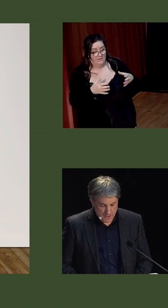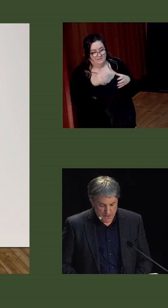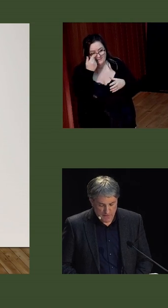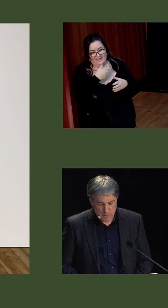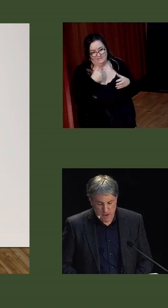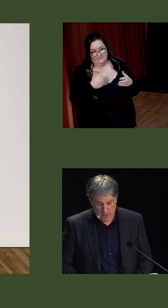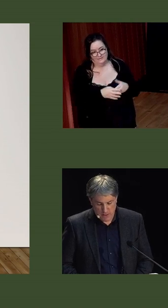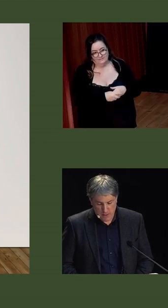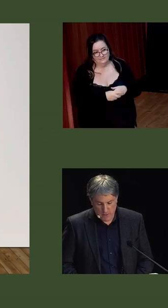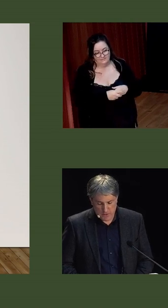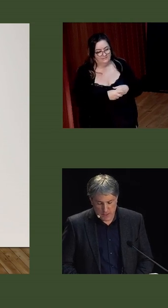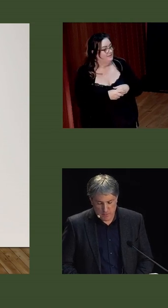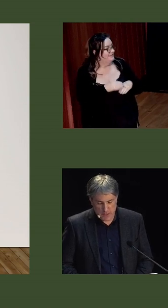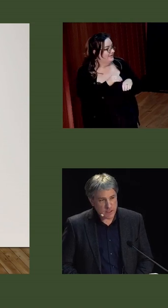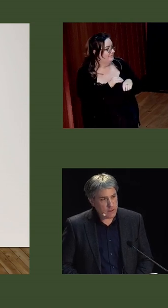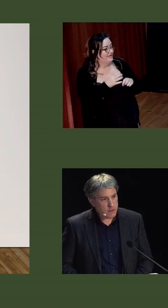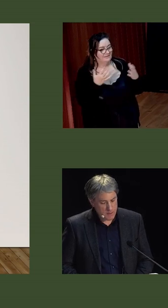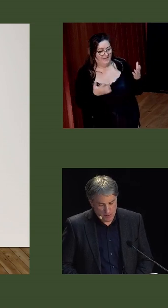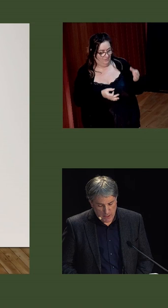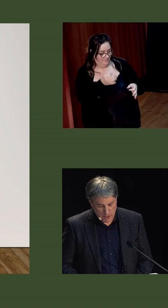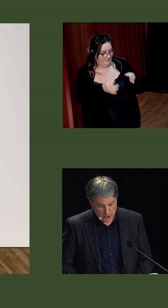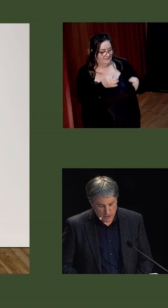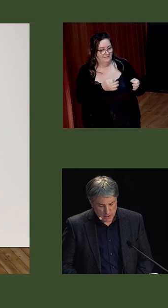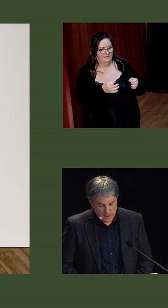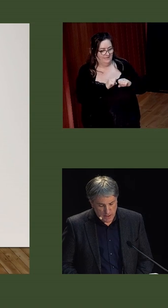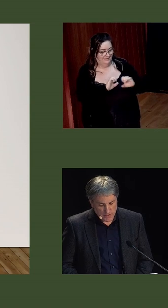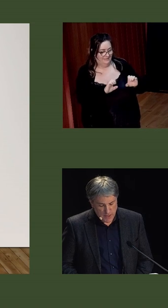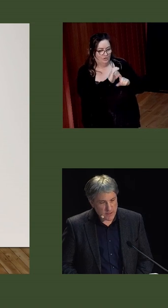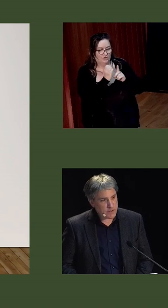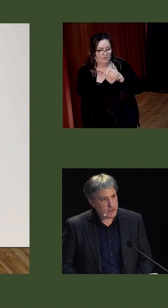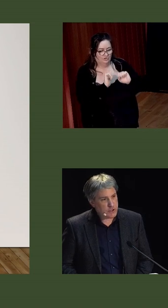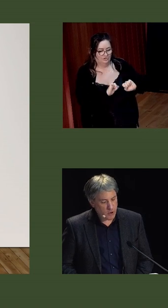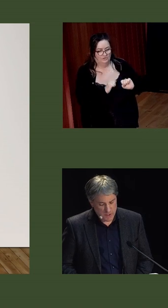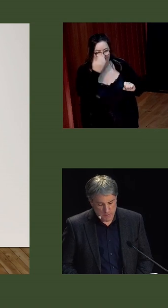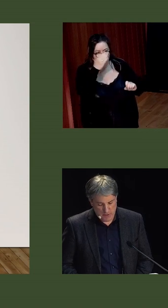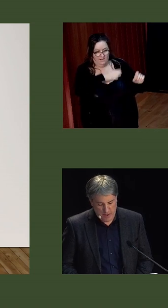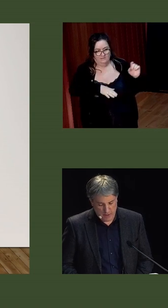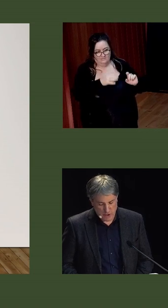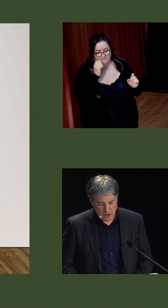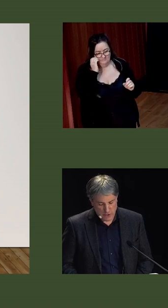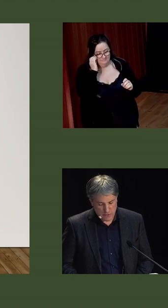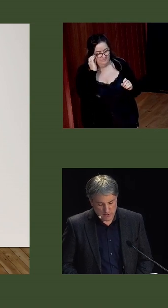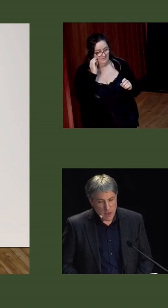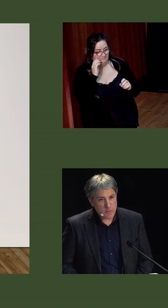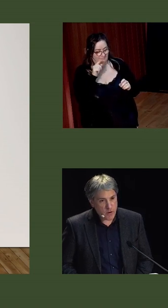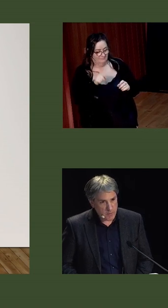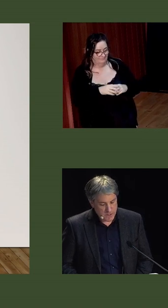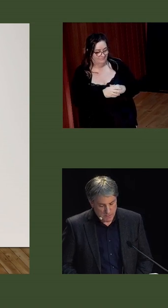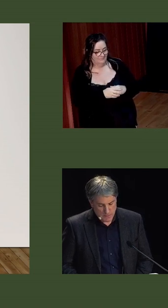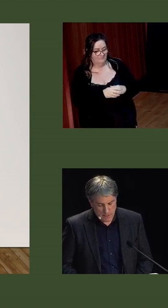This had a significant bearing on the state's political and public culture and on the status enjoyed by the Catholic Church.